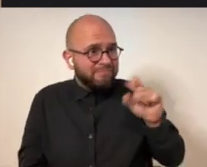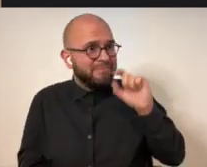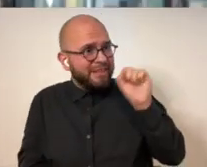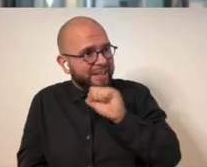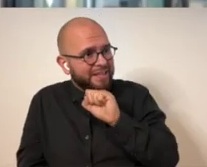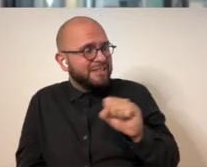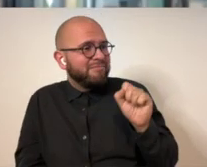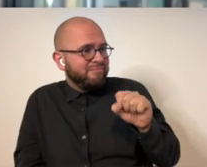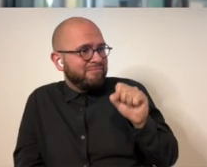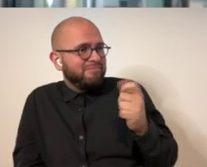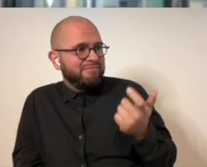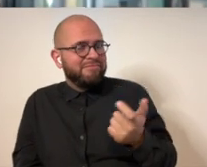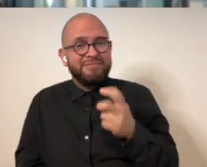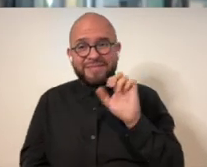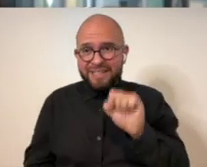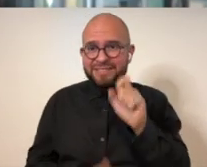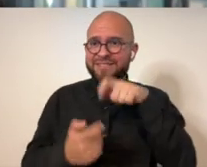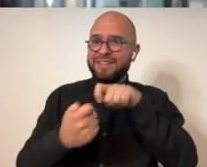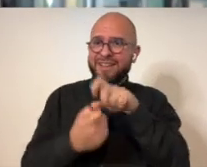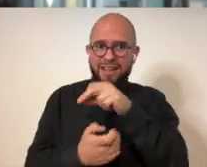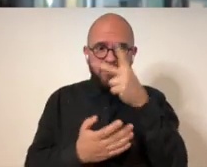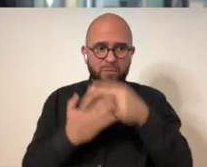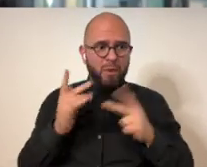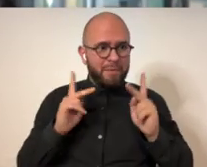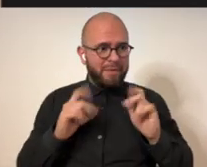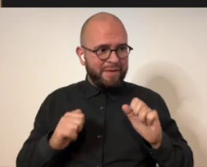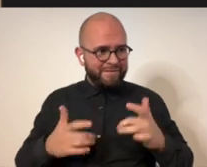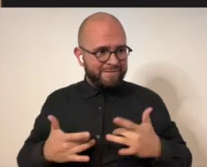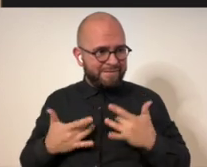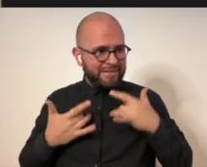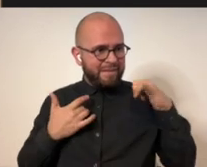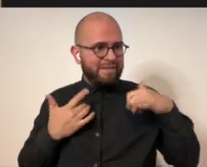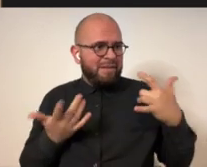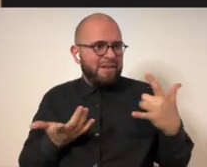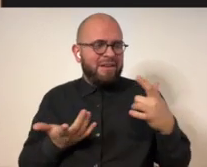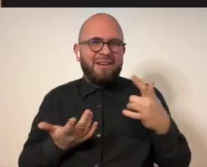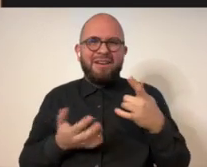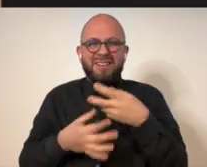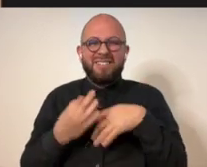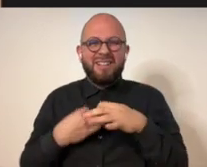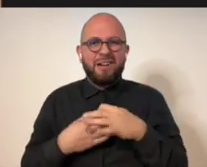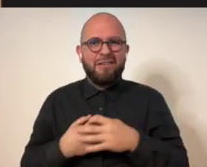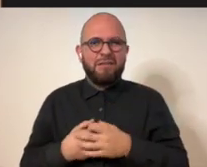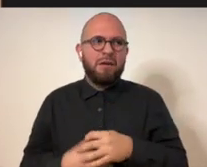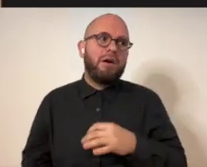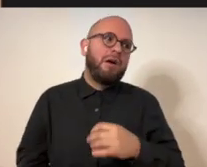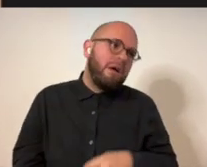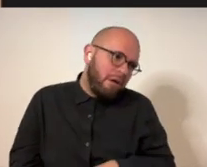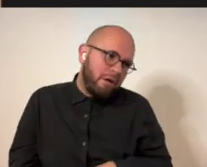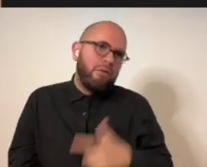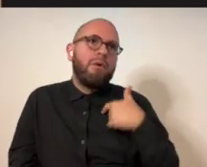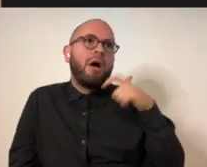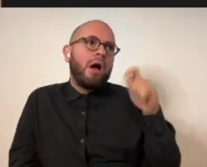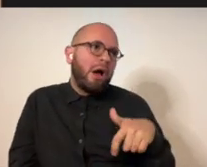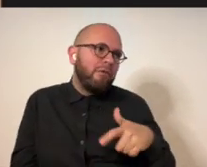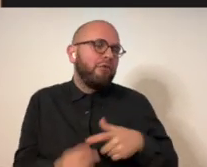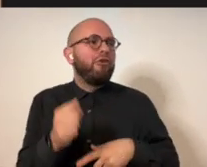And it is, yes, it is. And it, and both people can feel that